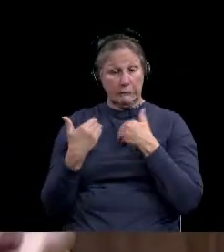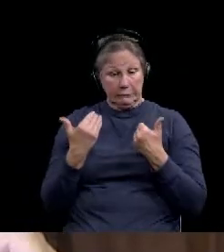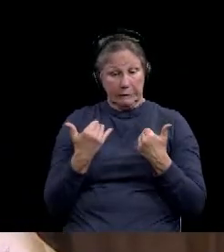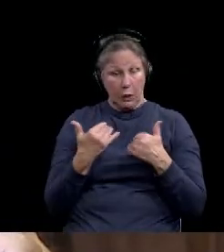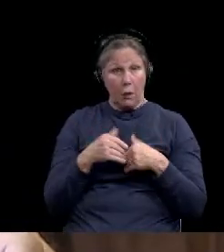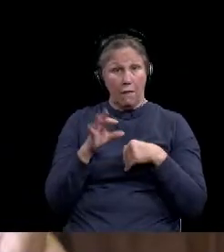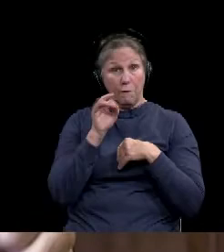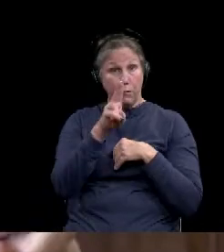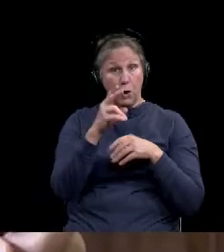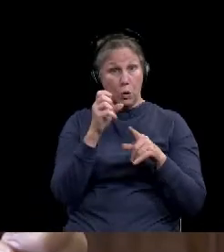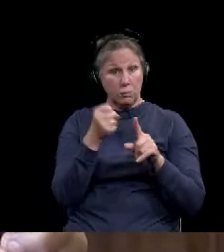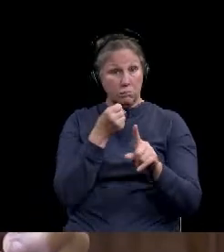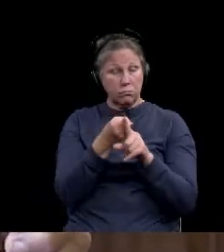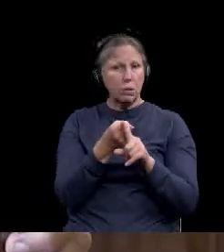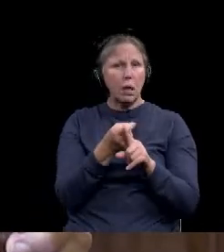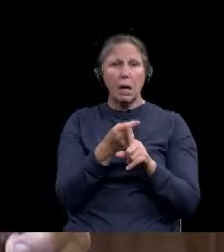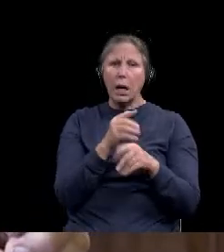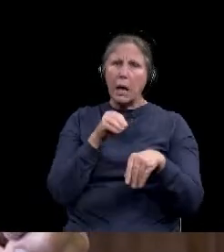McLennan County?